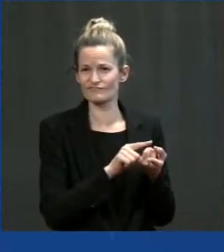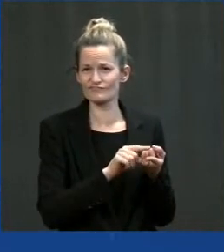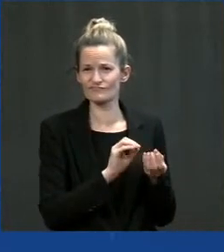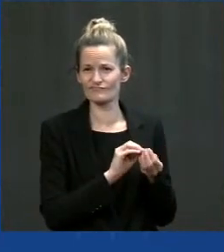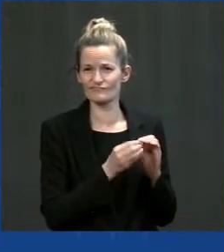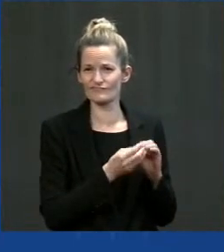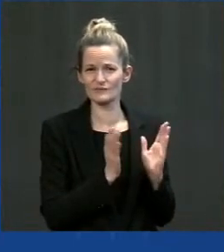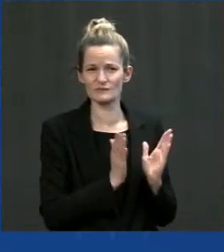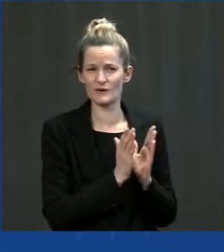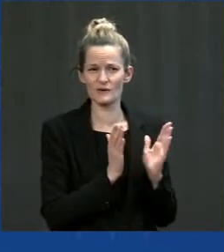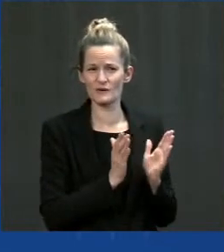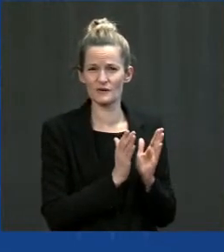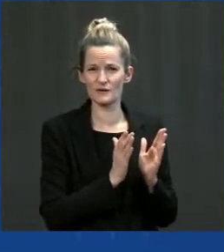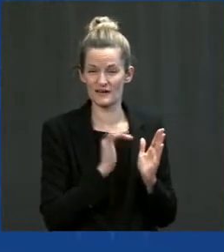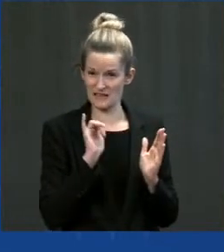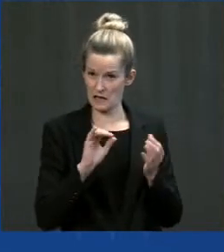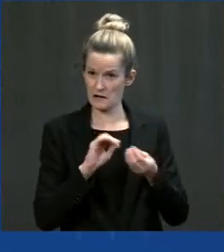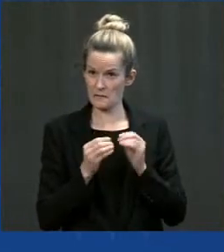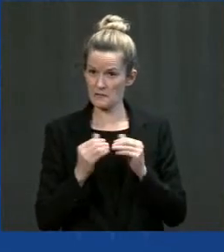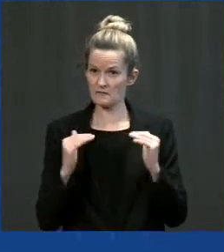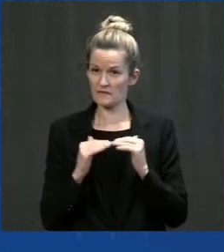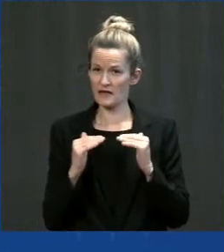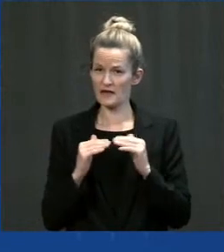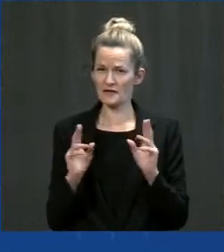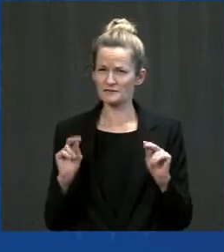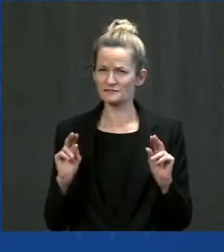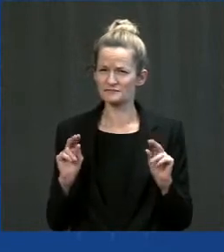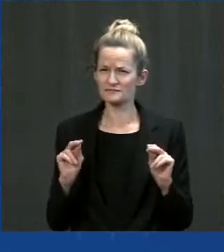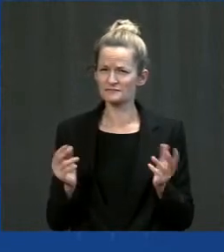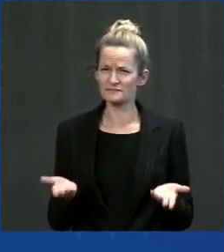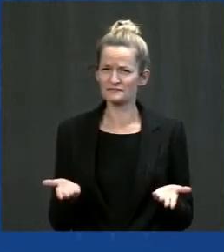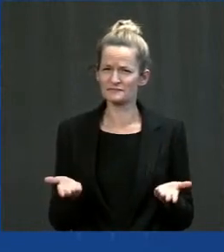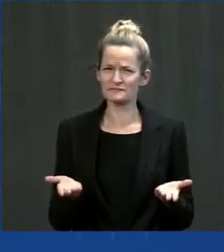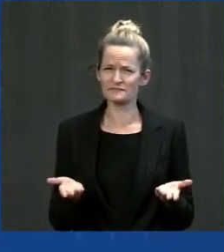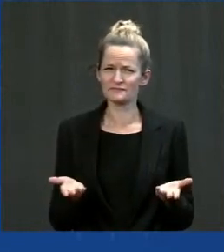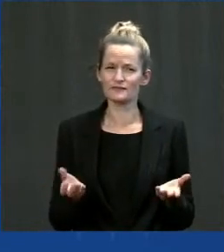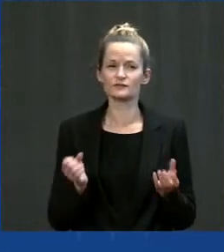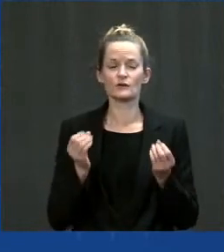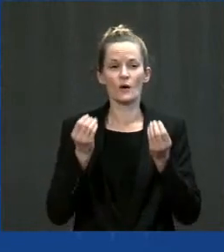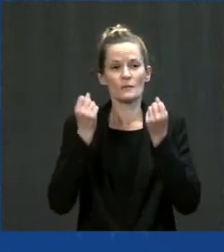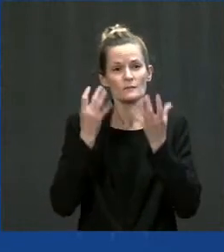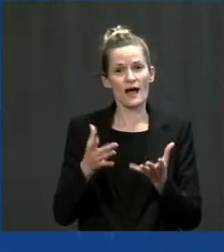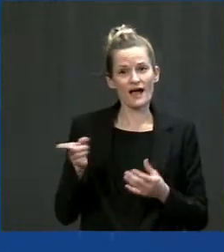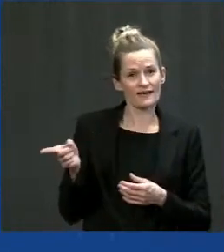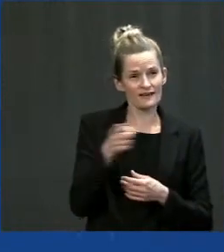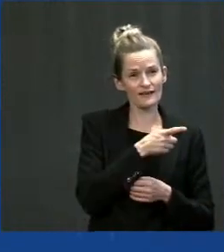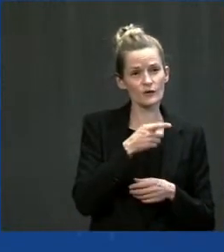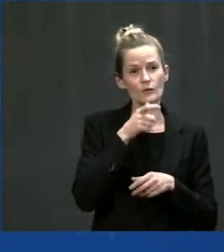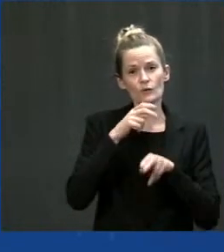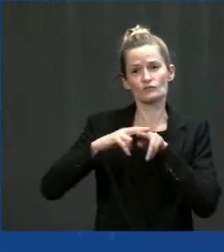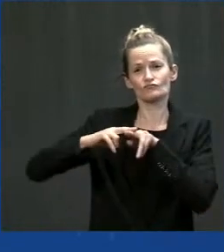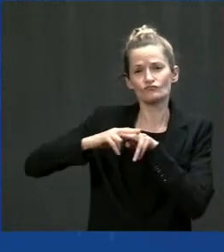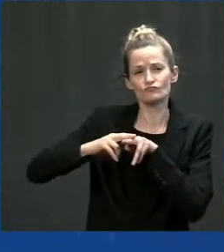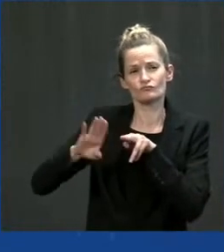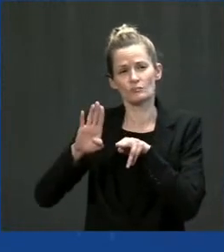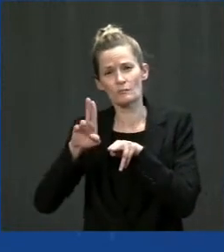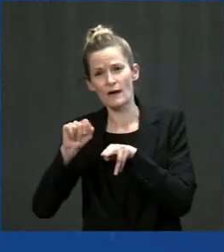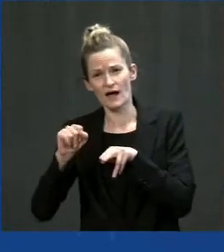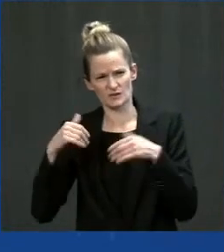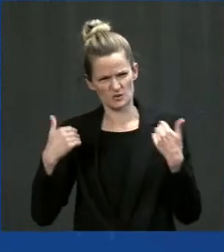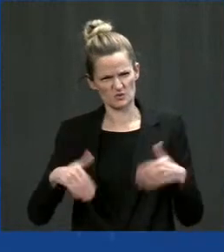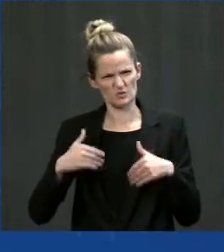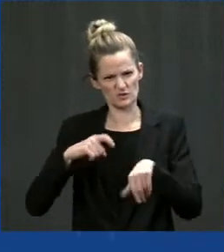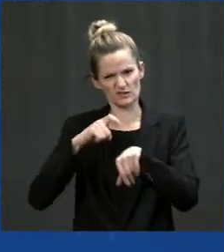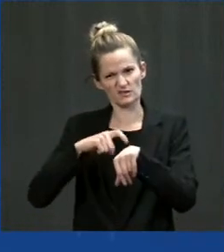transit vehicles in the state are past their useful life. And based on the formula funding loan, Georgia would expect to get $1.4 billion